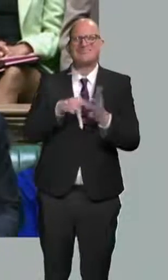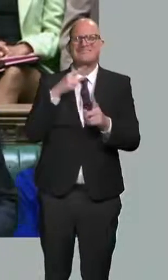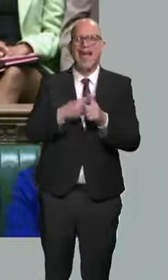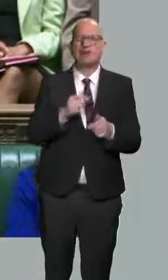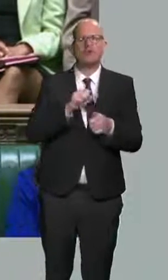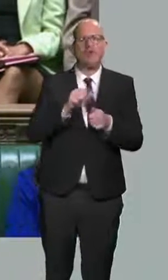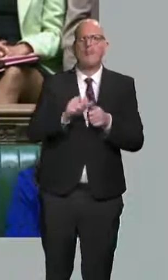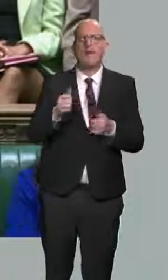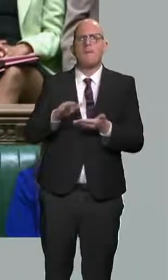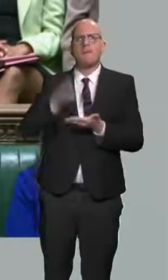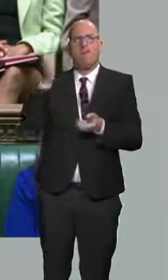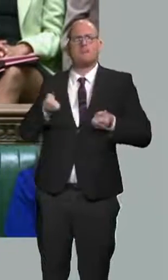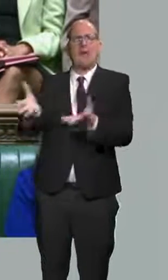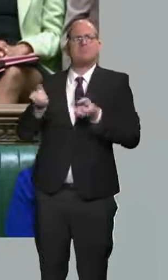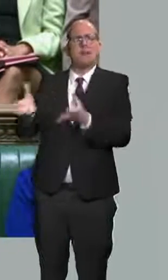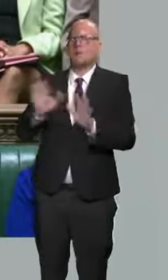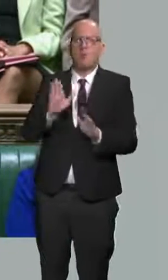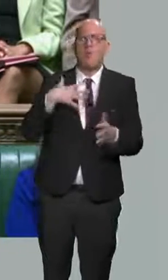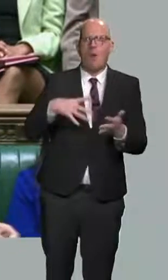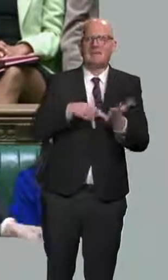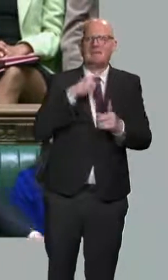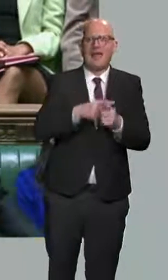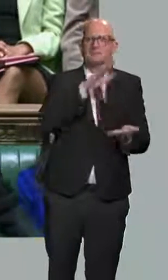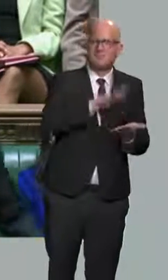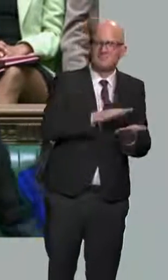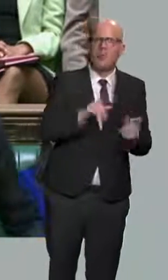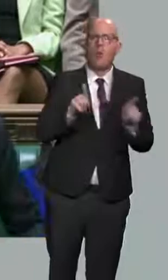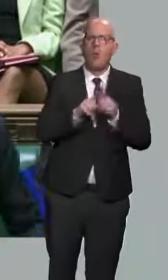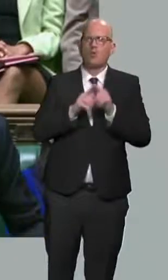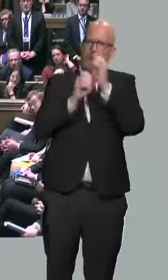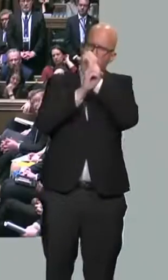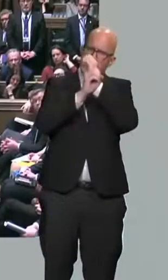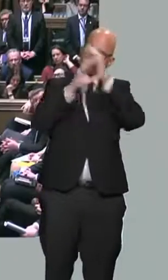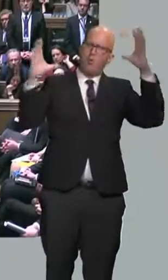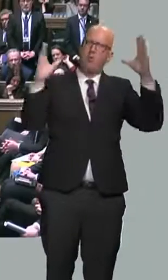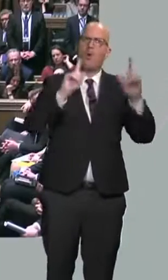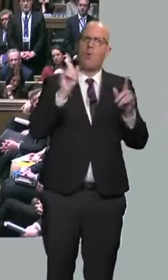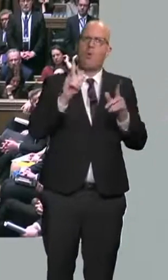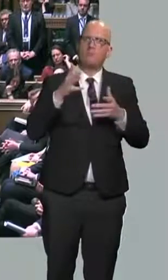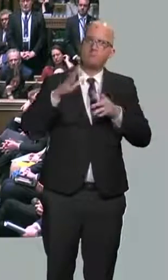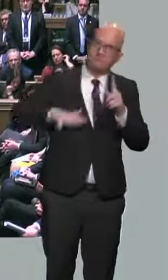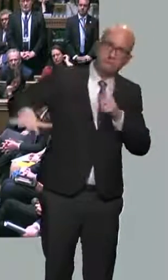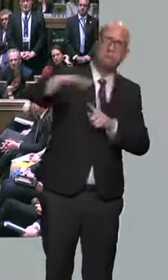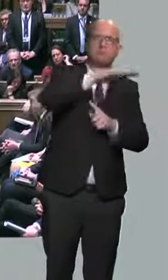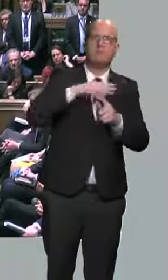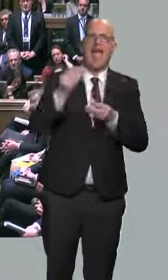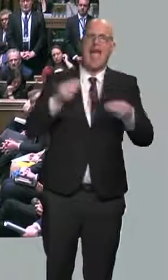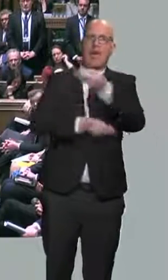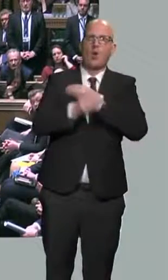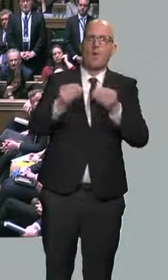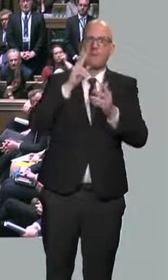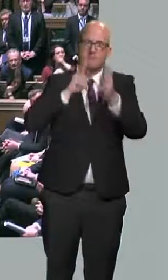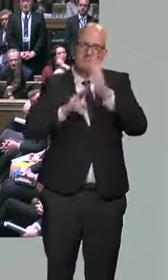and, of course, carefully considering the broader macroeconomic outlook. With those principles in mind,